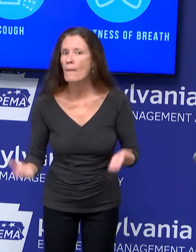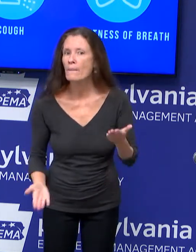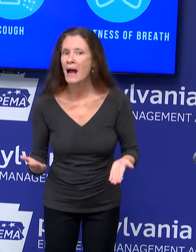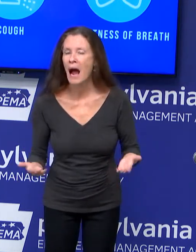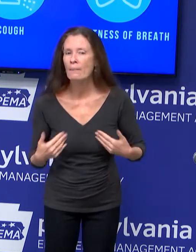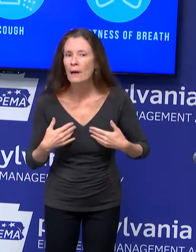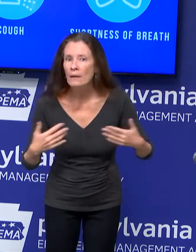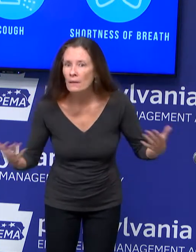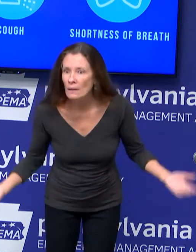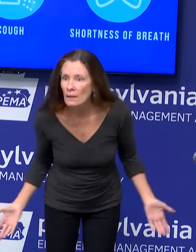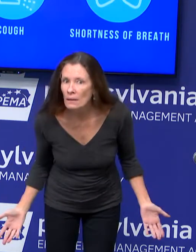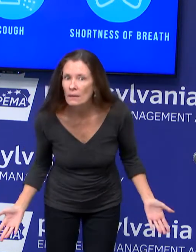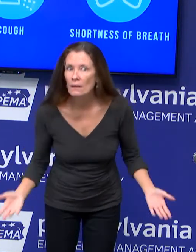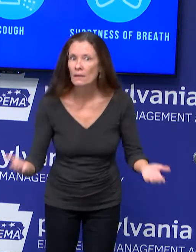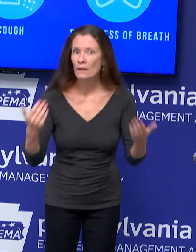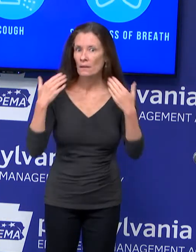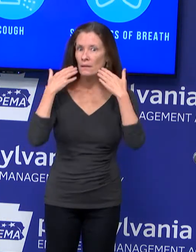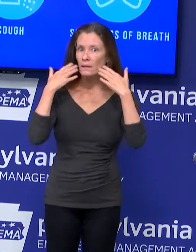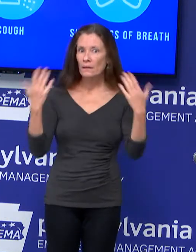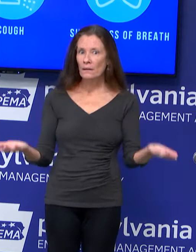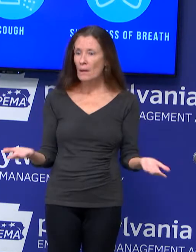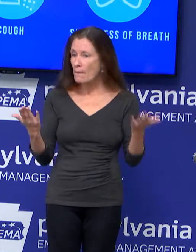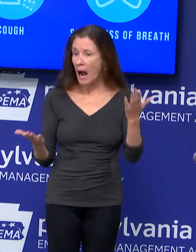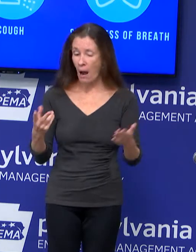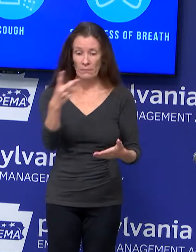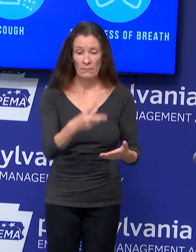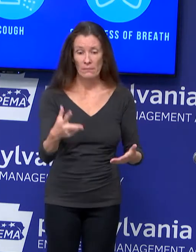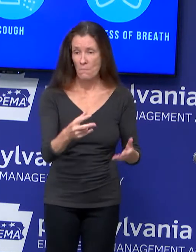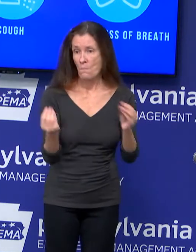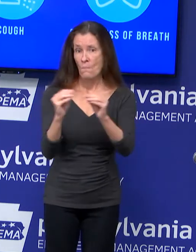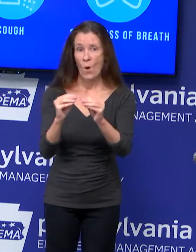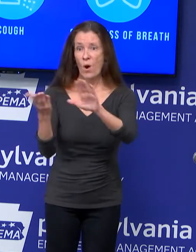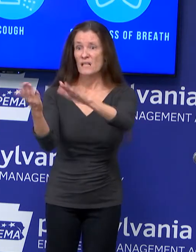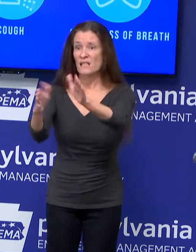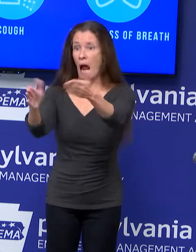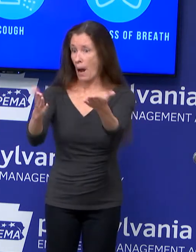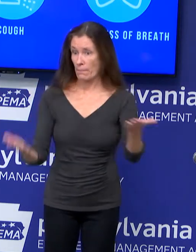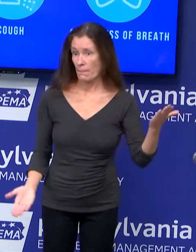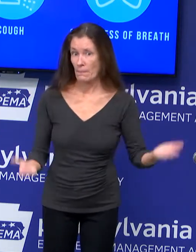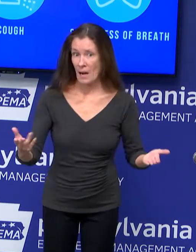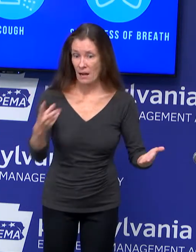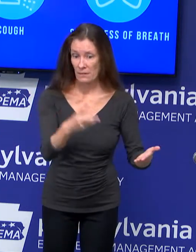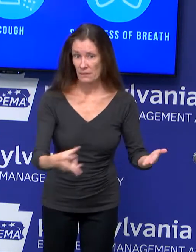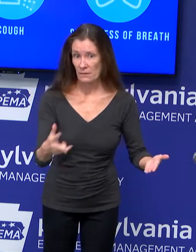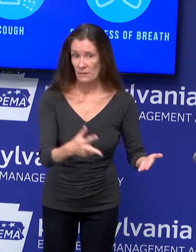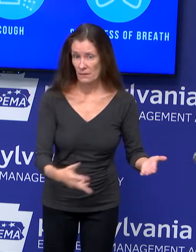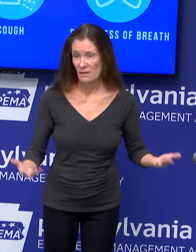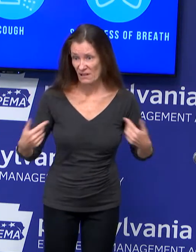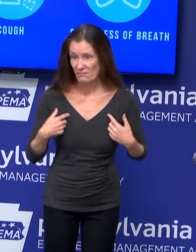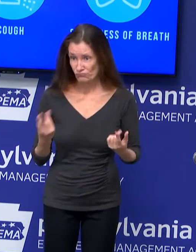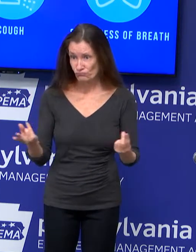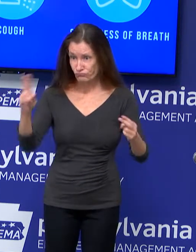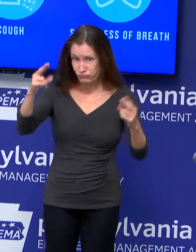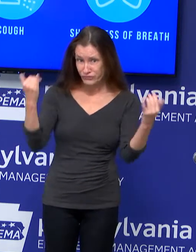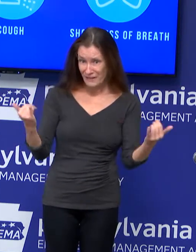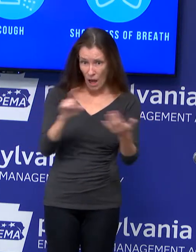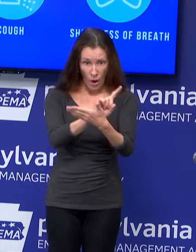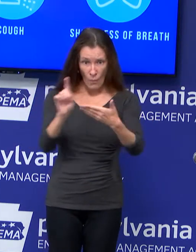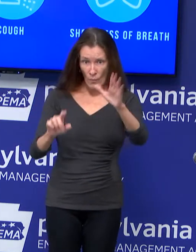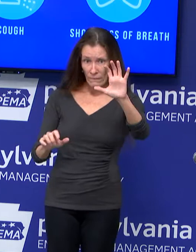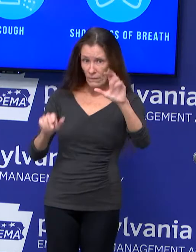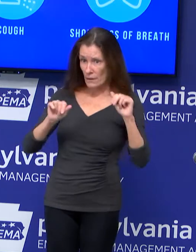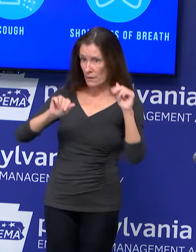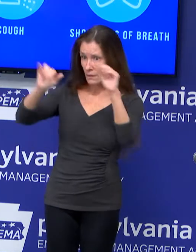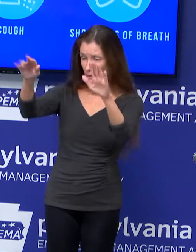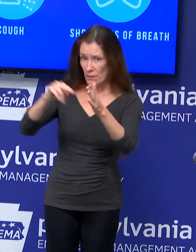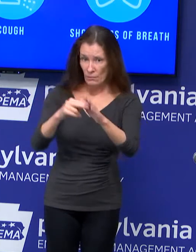you start to see the increasing number of tragic deaths. We are seeing an increase in terms of number of deaths due to COVID-19